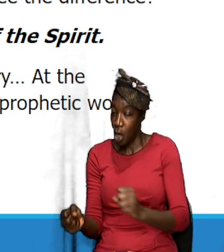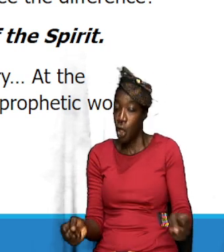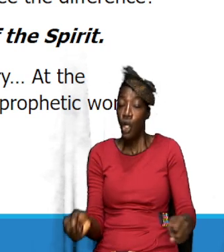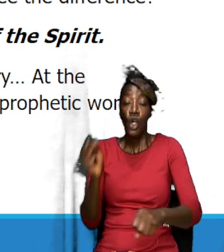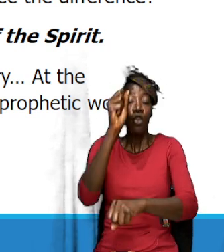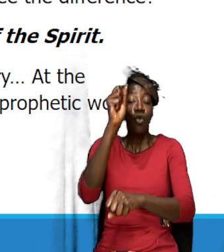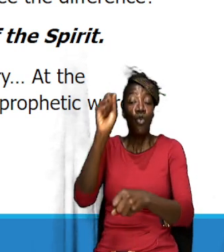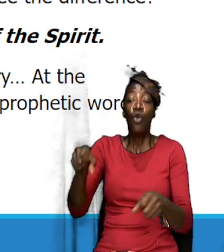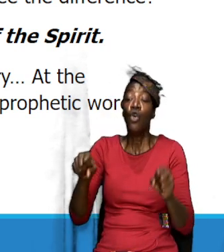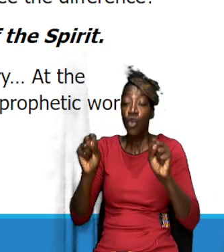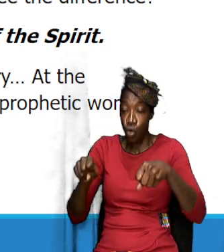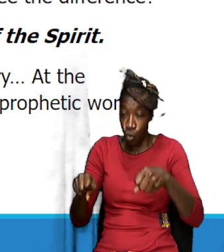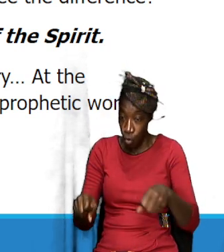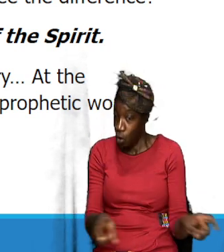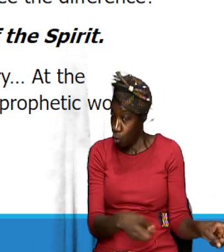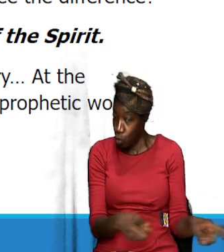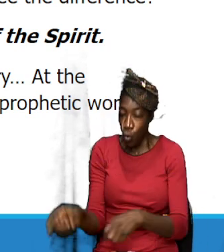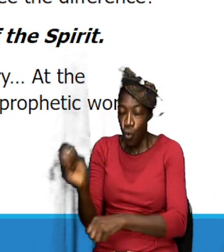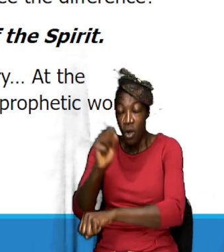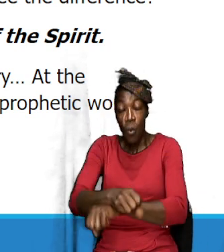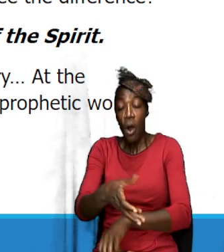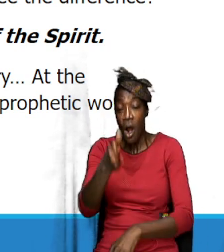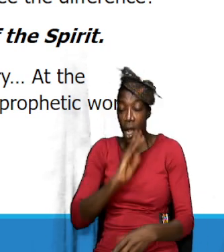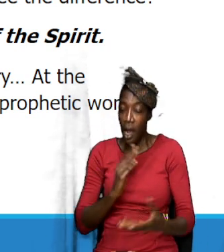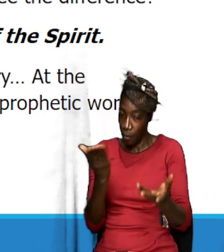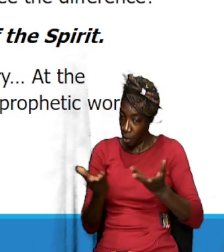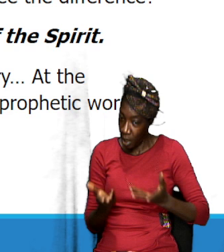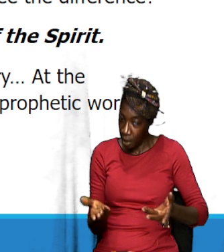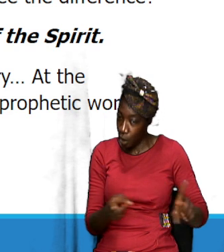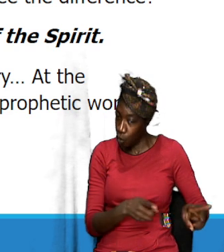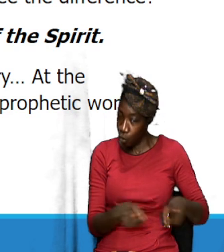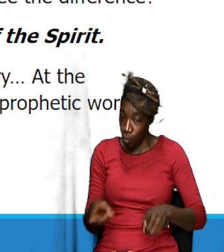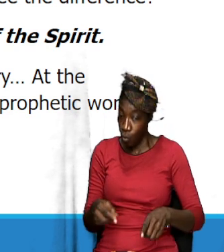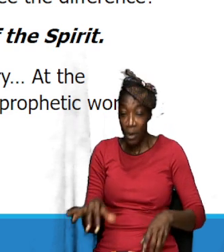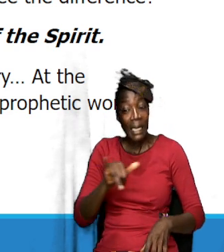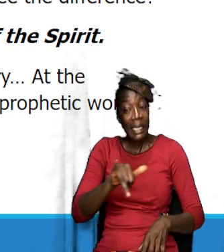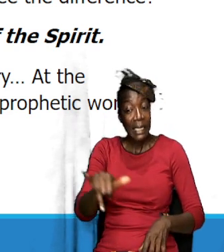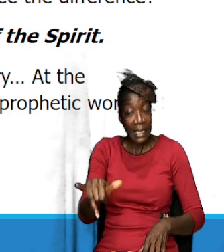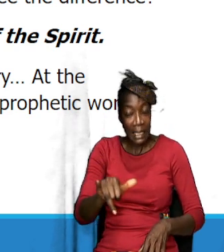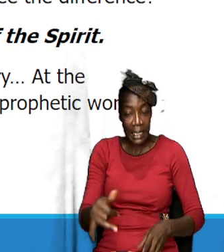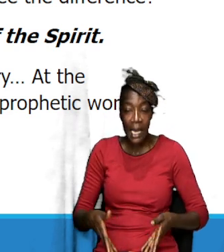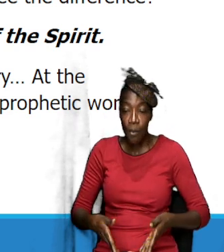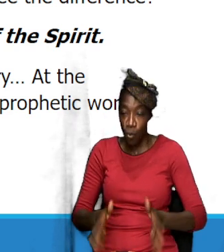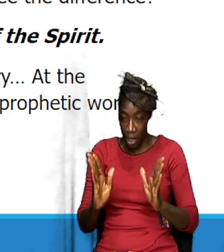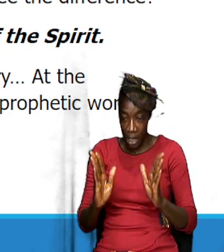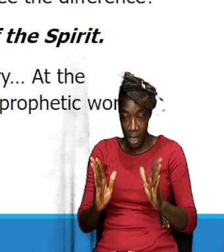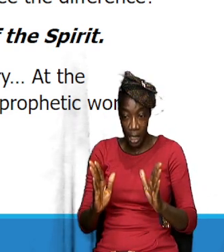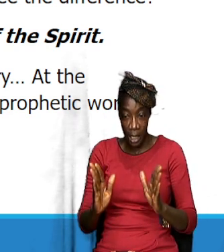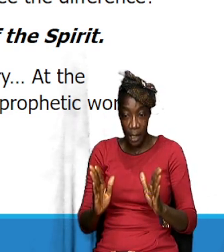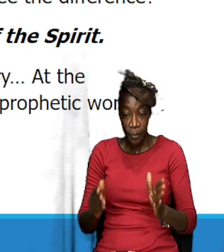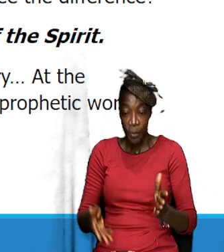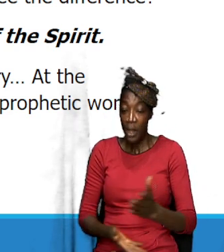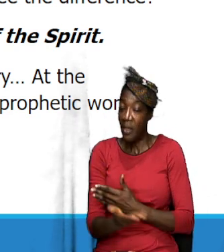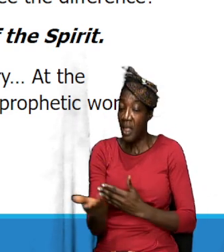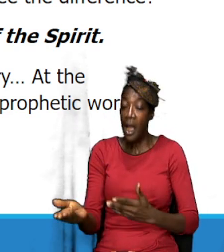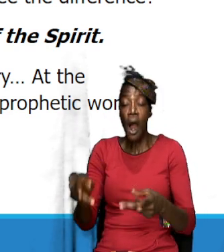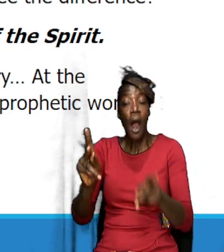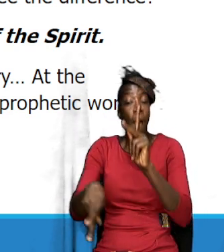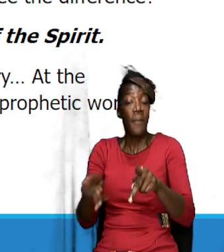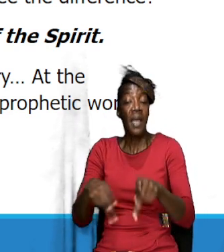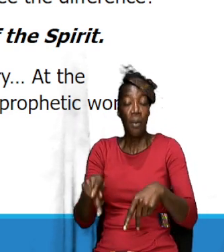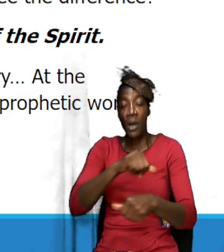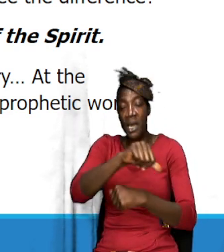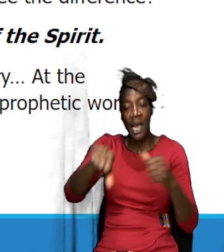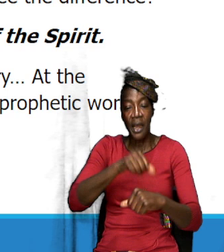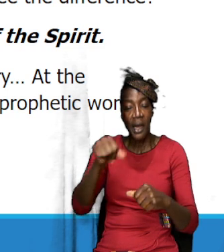that God wanted him to do. in the same way, there are some folks that when they get anointed, they